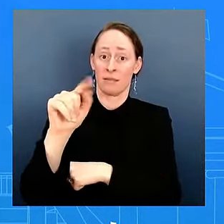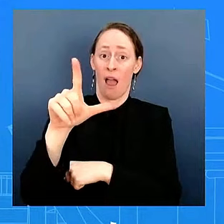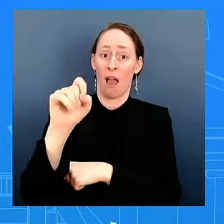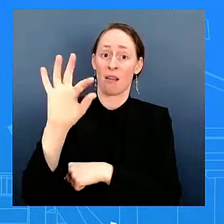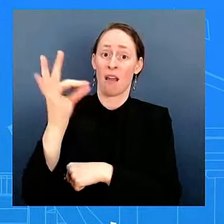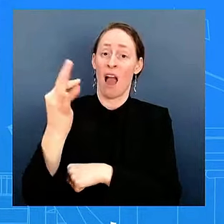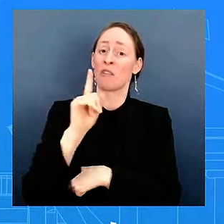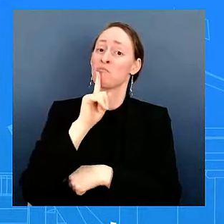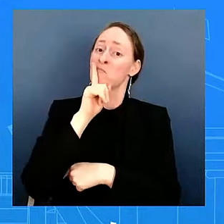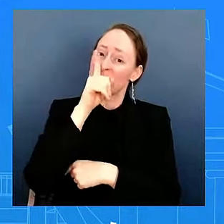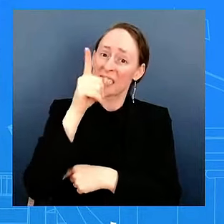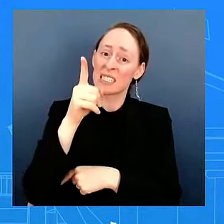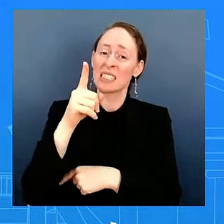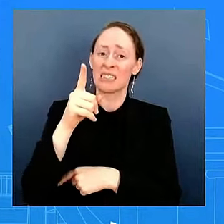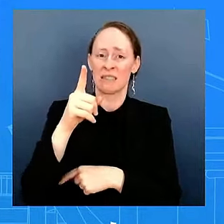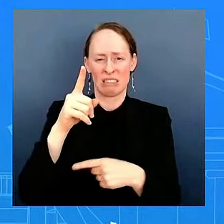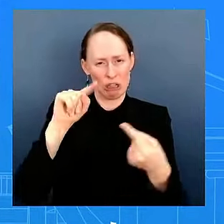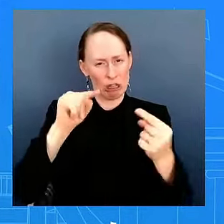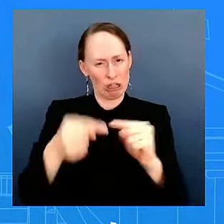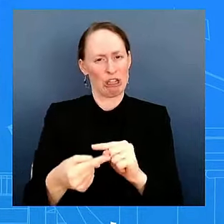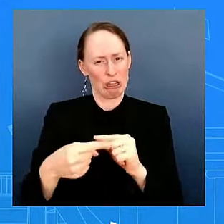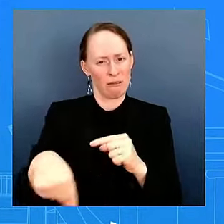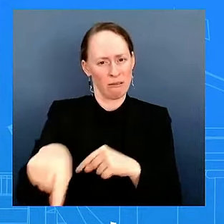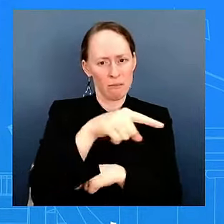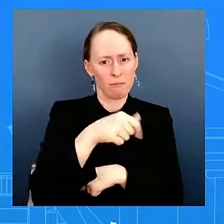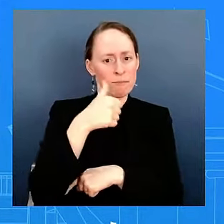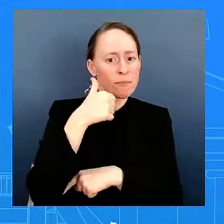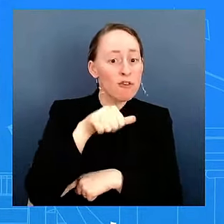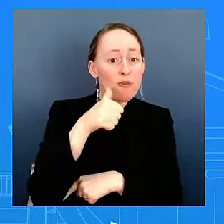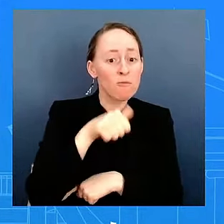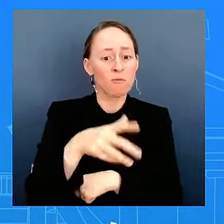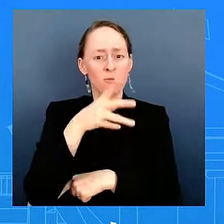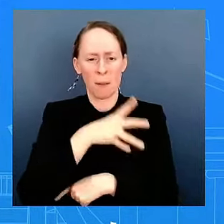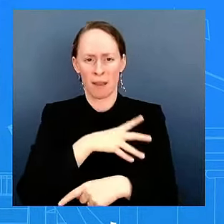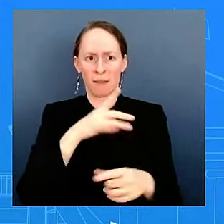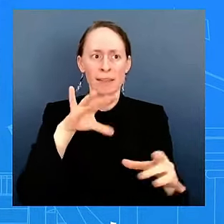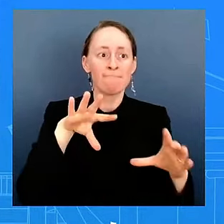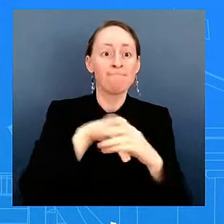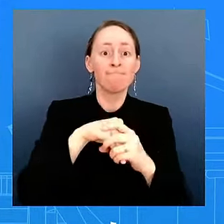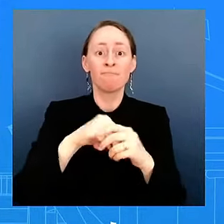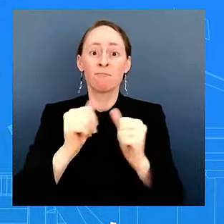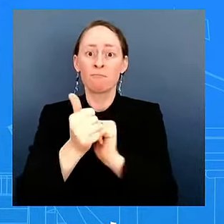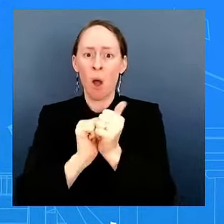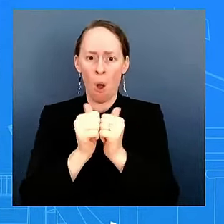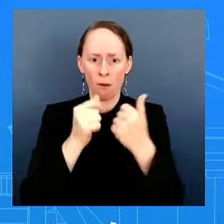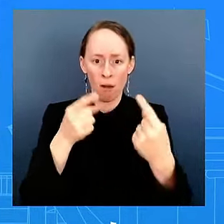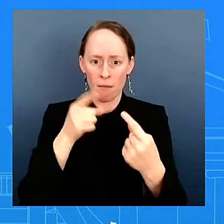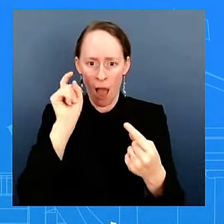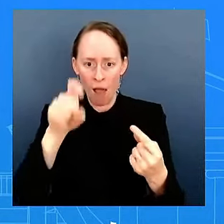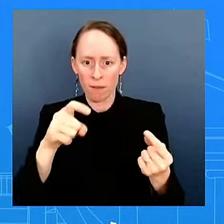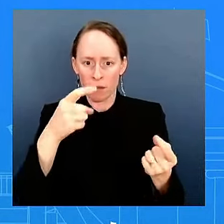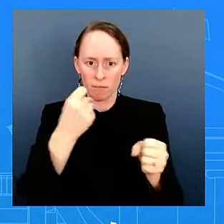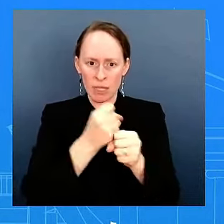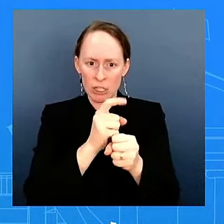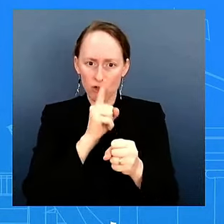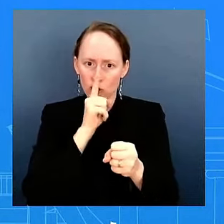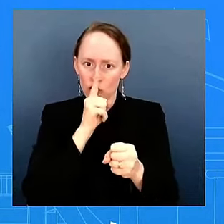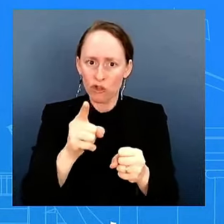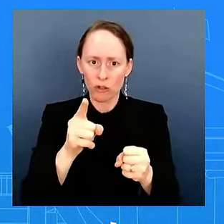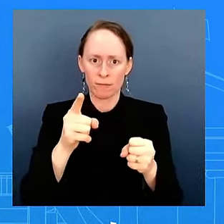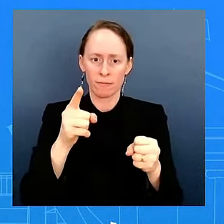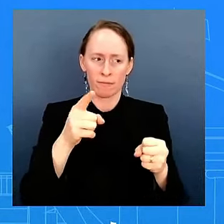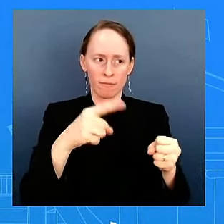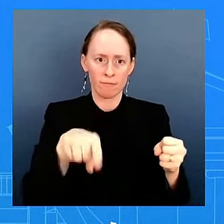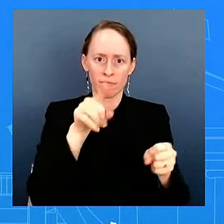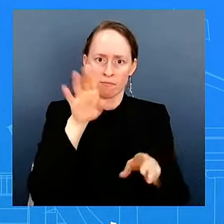it will destroy women's sports by allowing biological men to compete directly against women in sports. Does